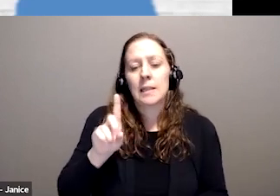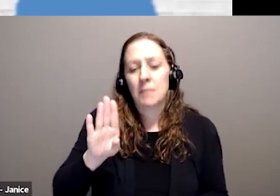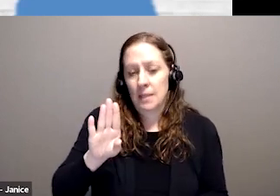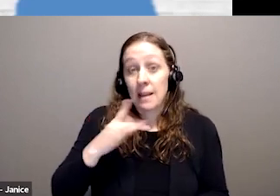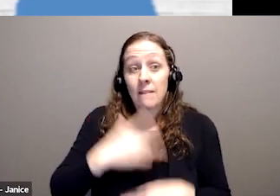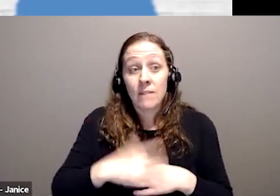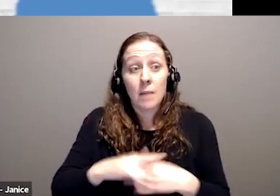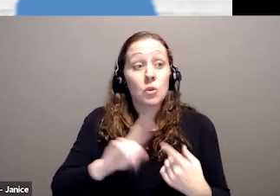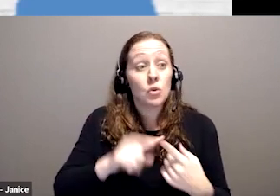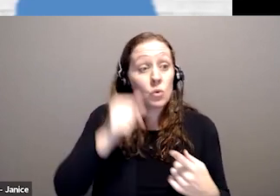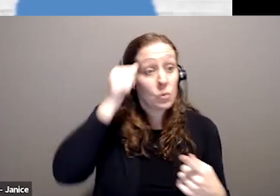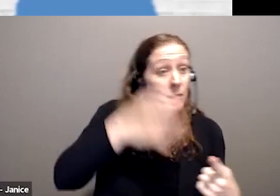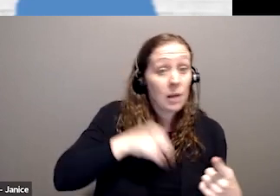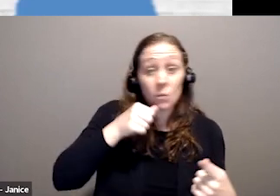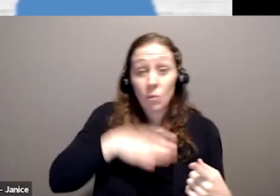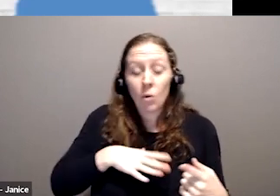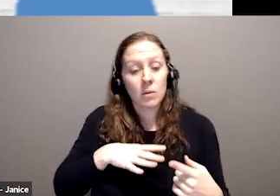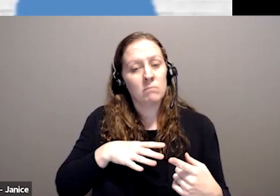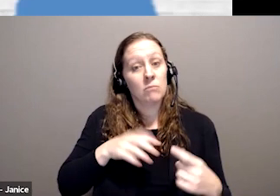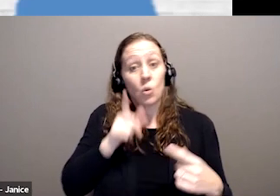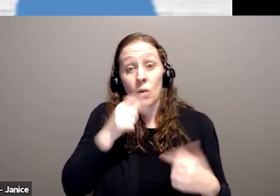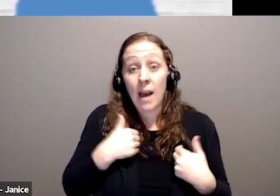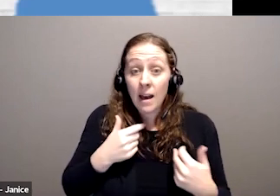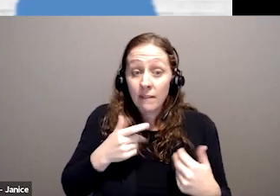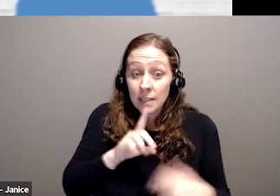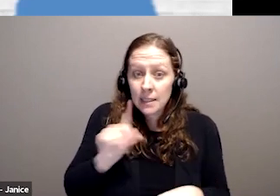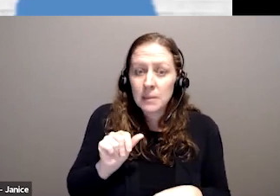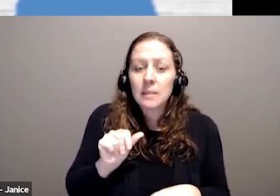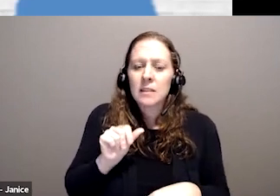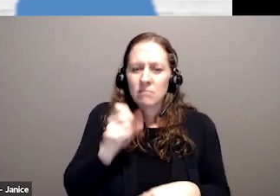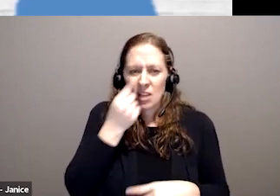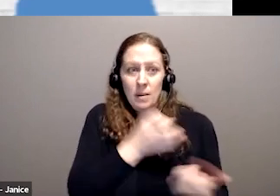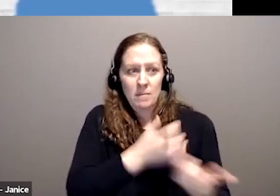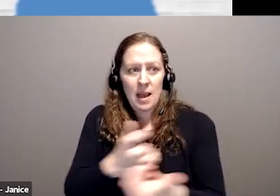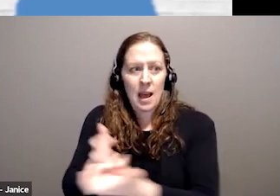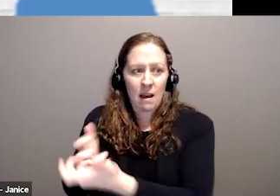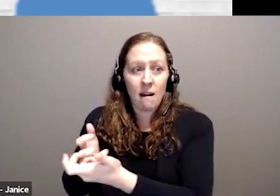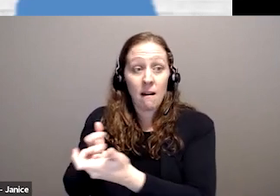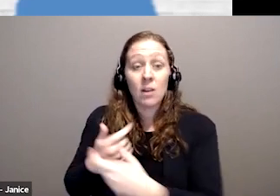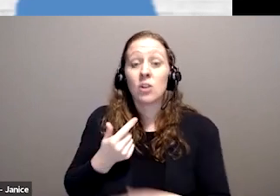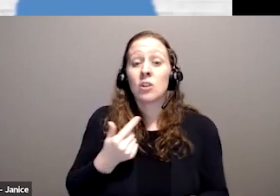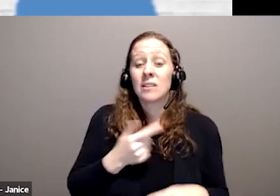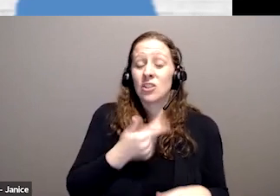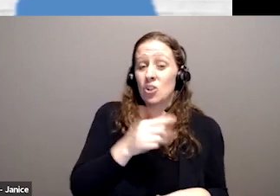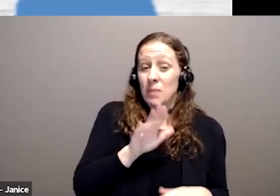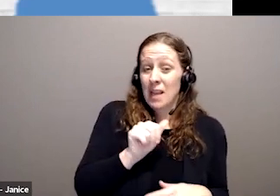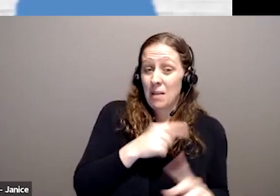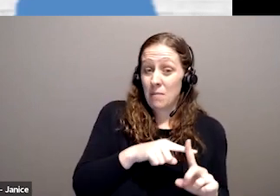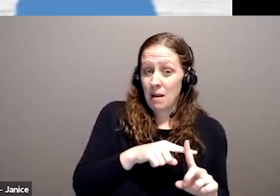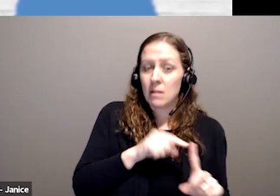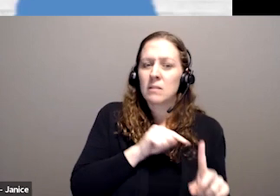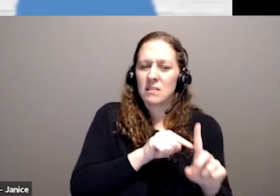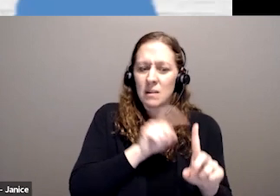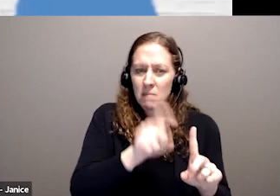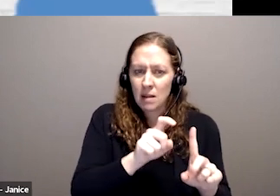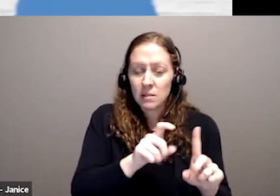men and women with disabilities in their own right. In other words, GBA plus is consistent with the individual, a single-based